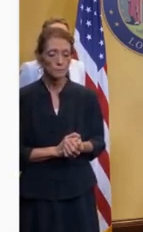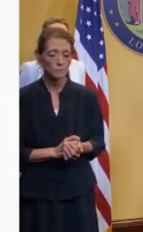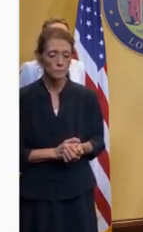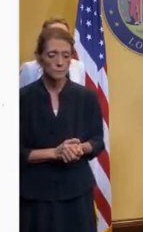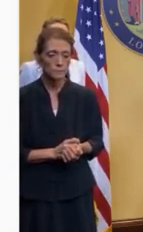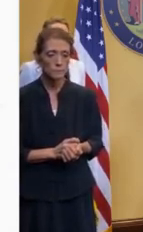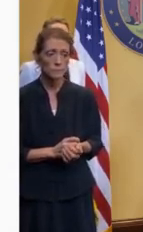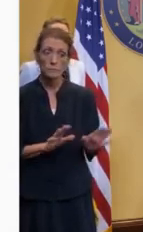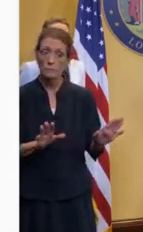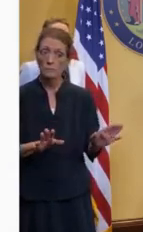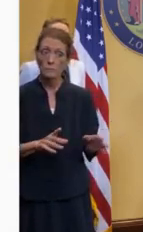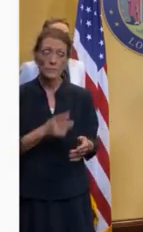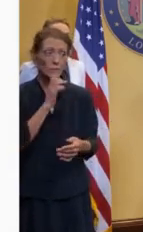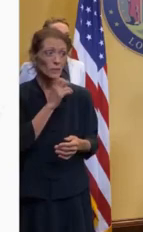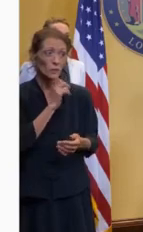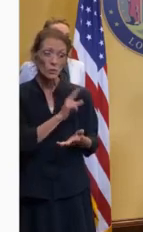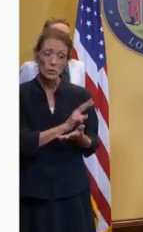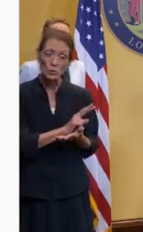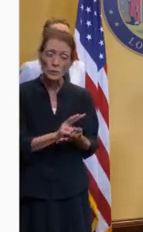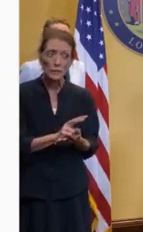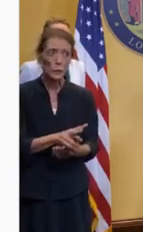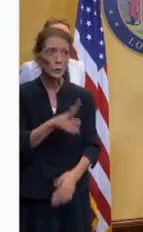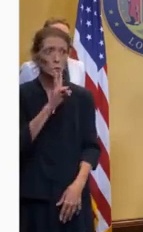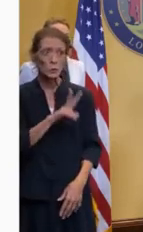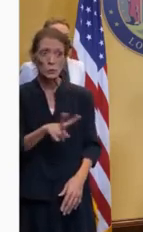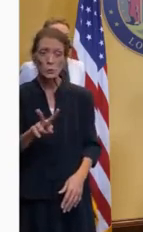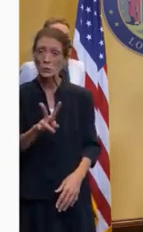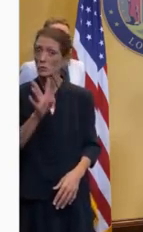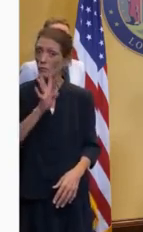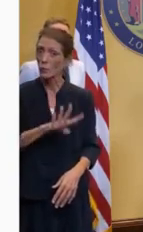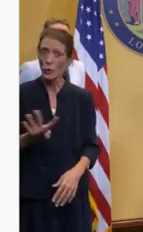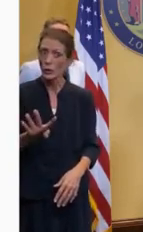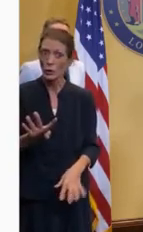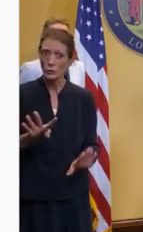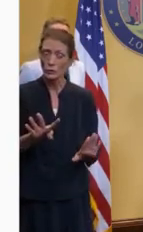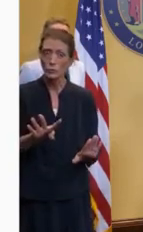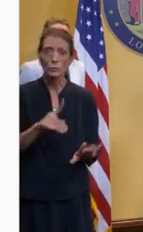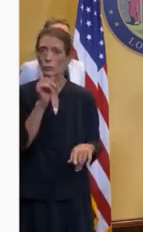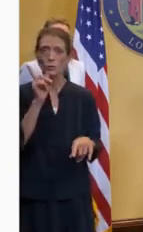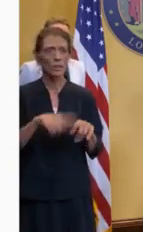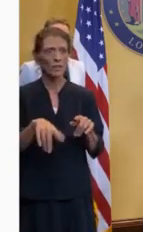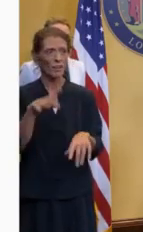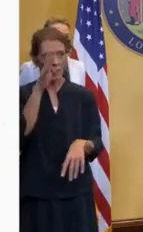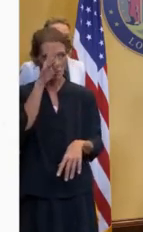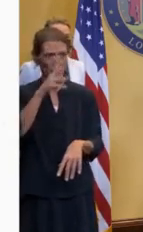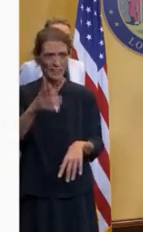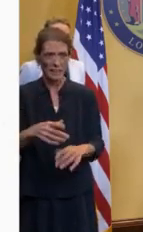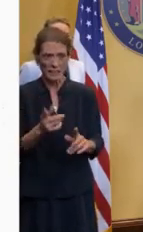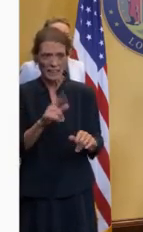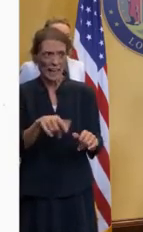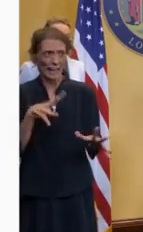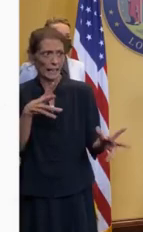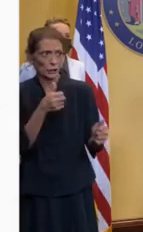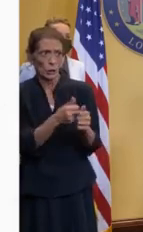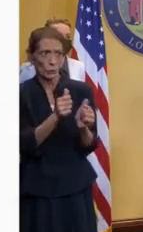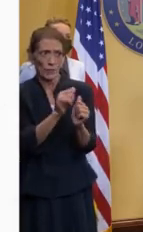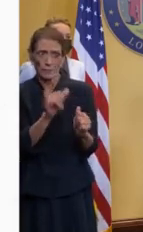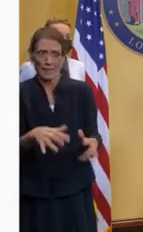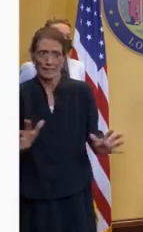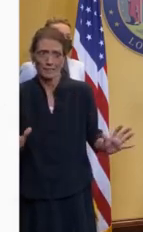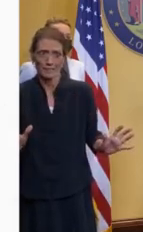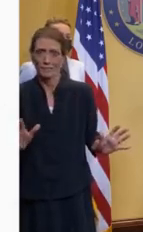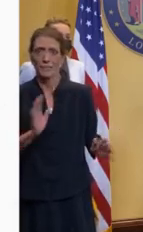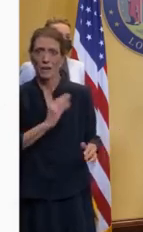From two weeks old to two years old, four years old, you cannot make it up. Our children are